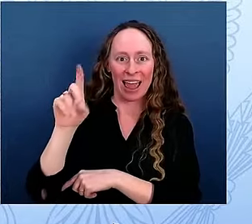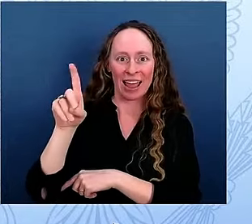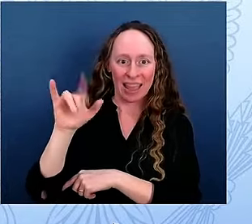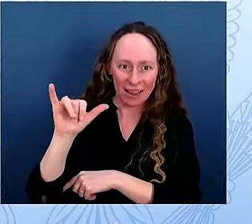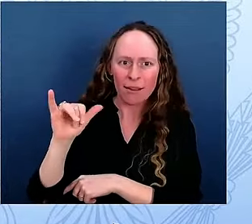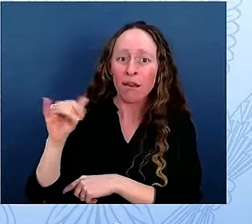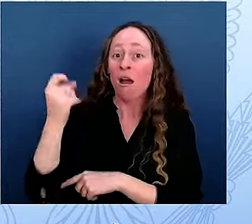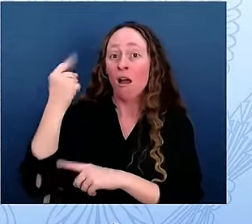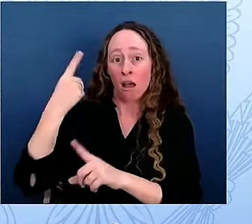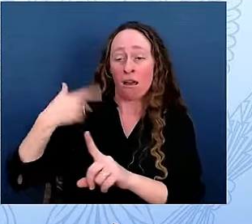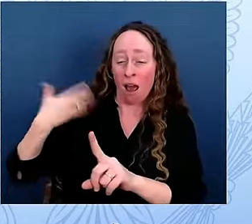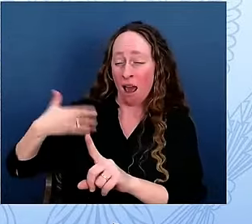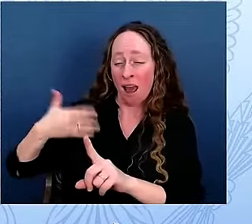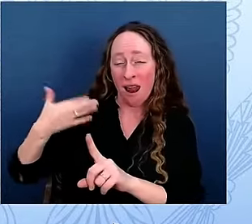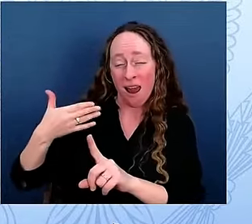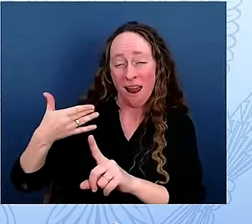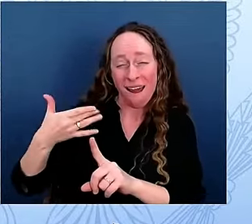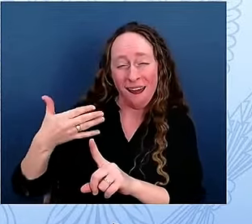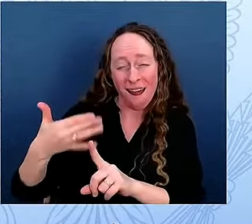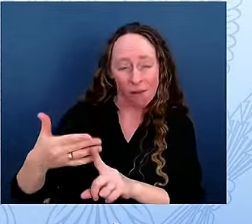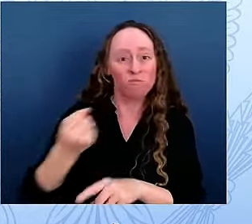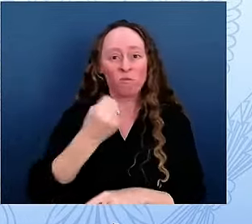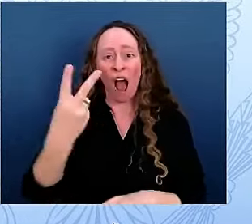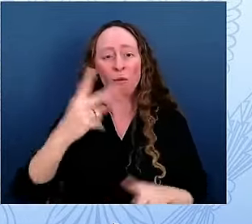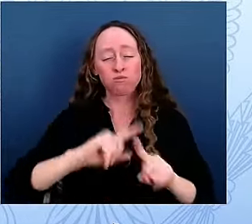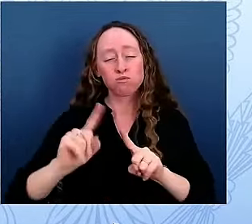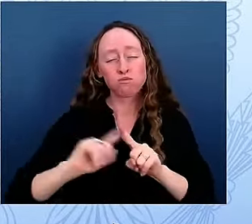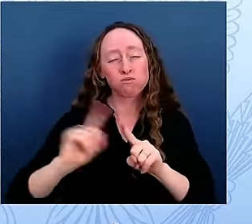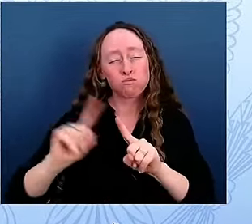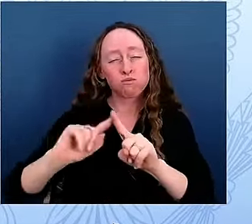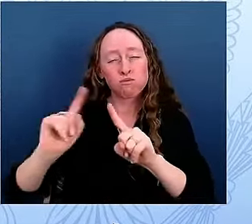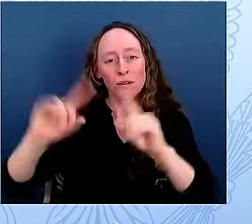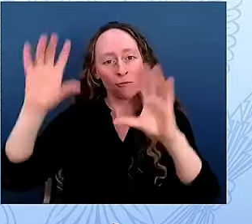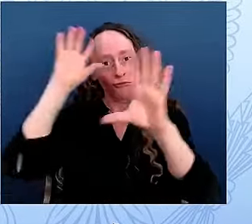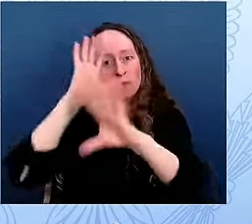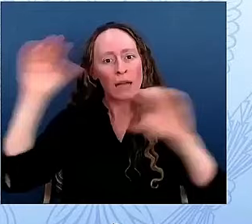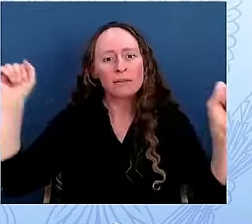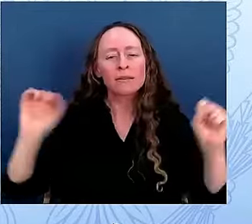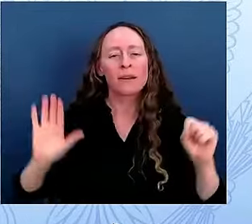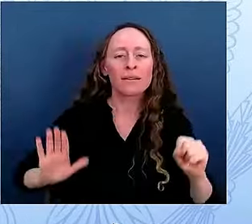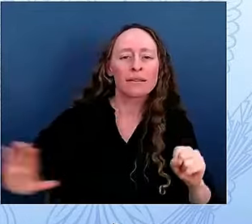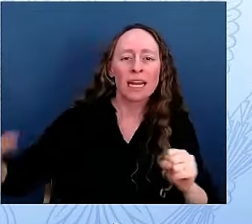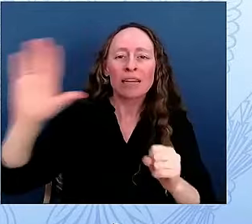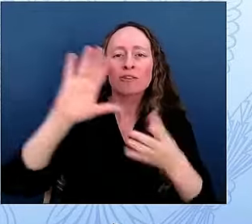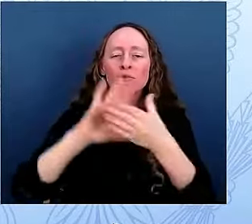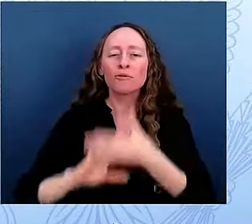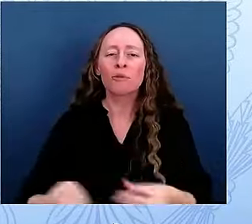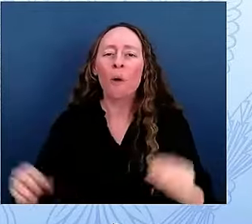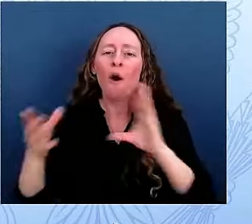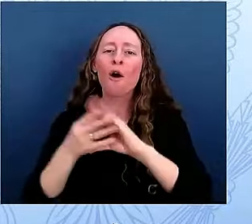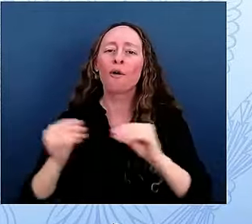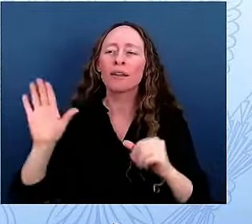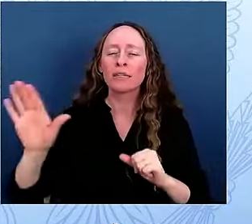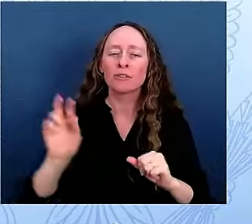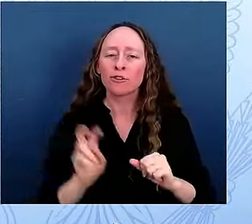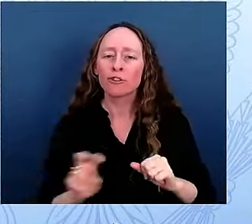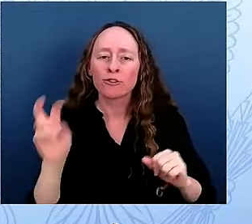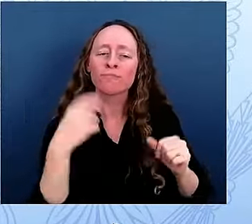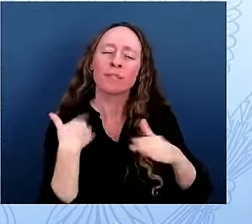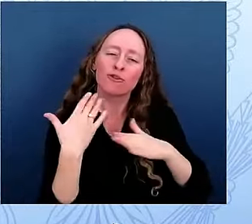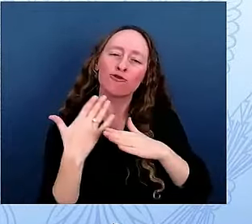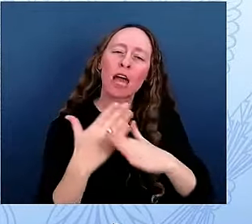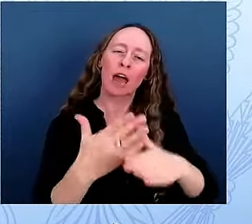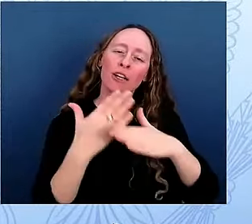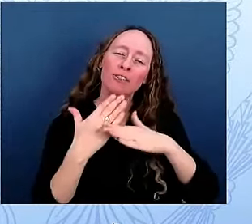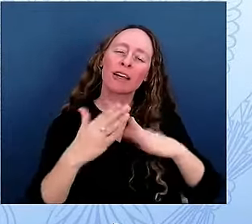and complex stories of this beautiful home. We, like you, Dr. Biden and others gathered here, are